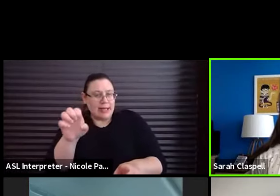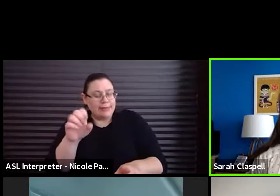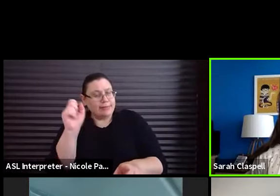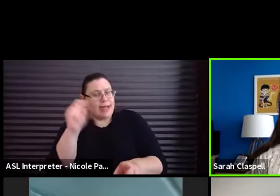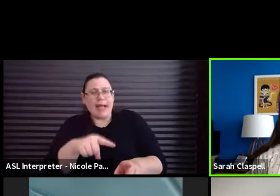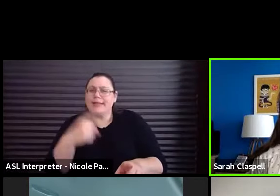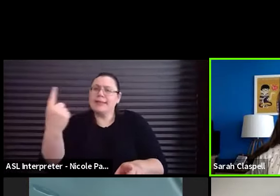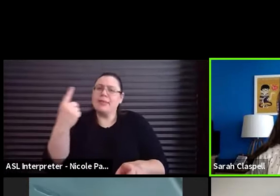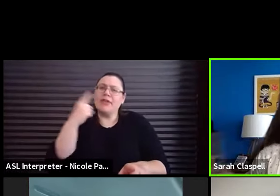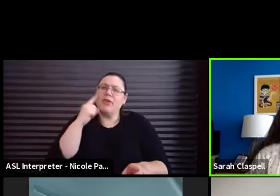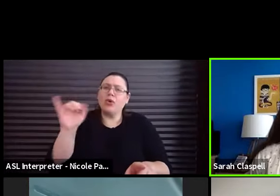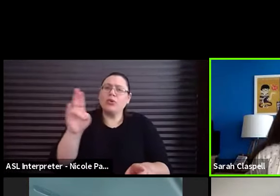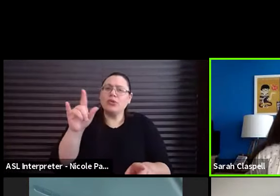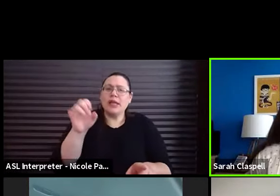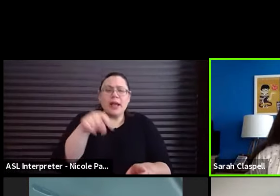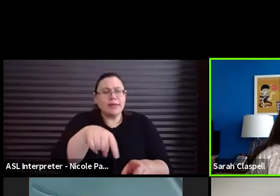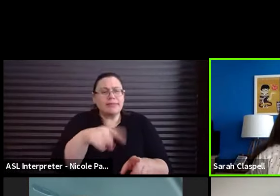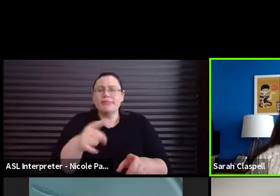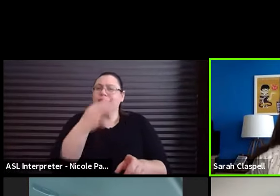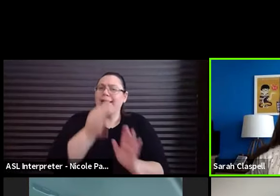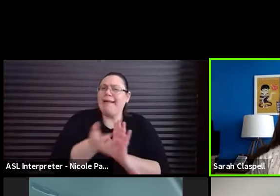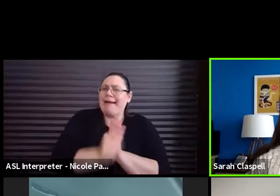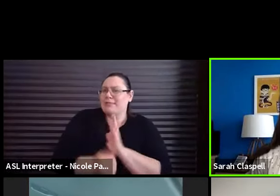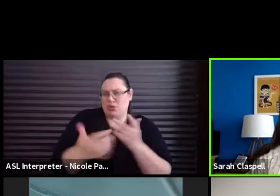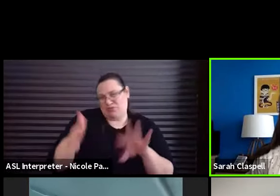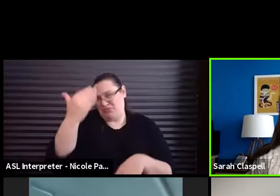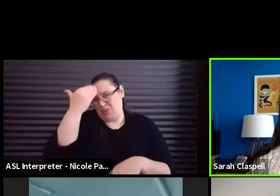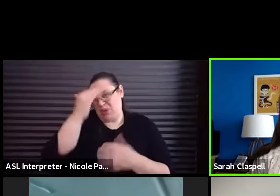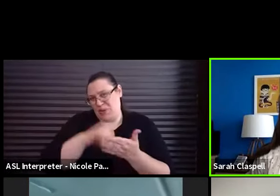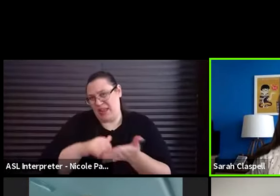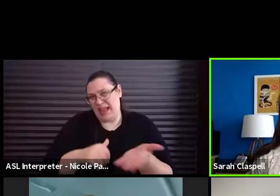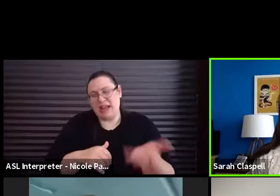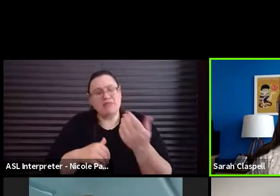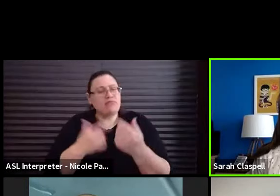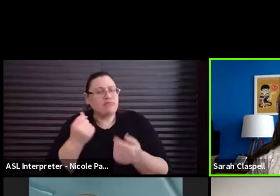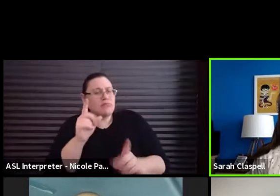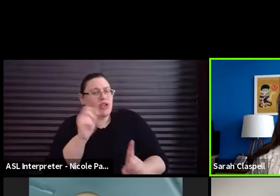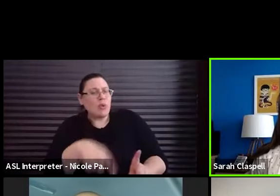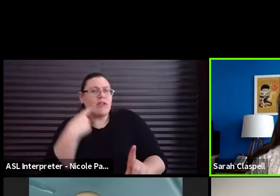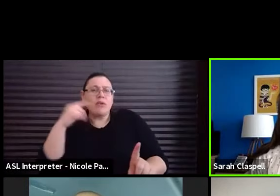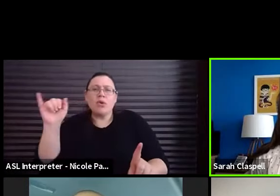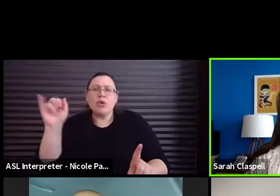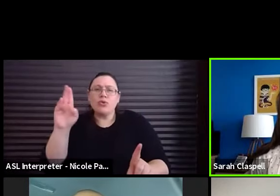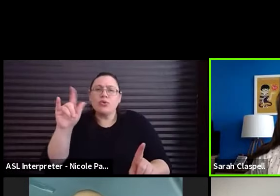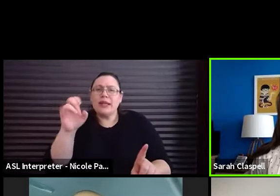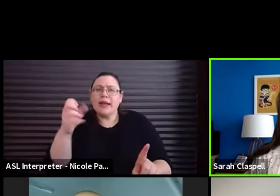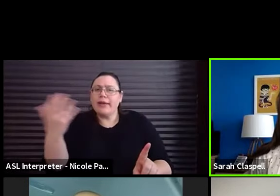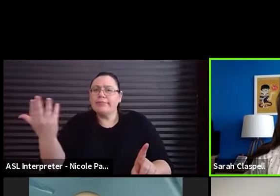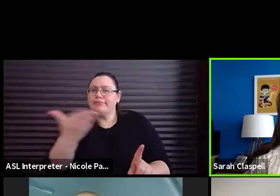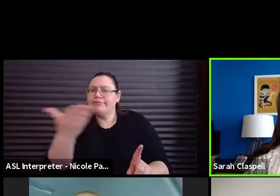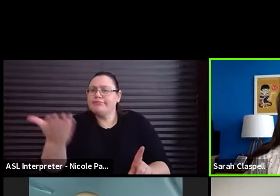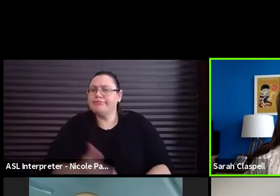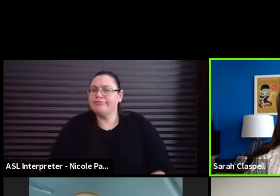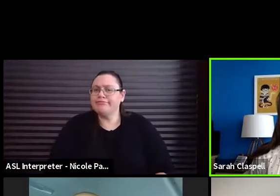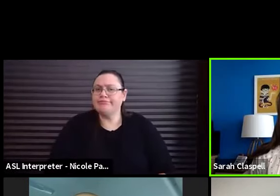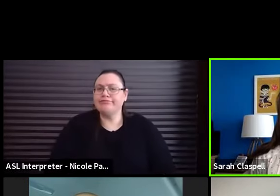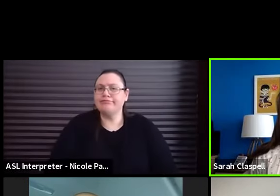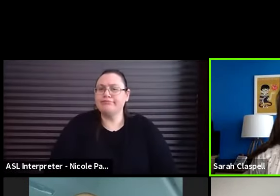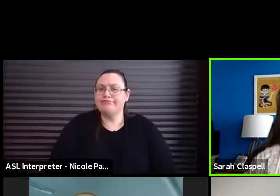a question. What's, um, Juliet's an expert as we know. Um, what's a question we have for her. Um,